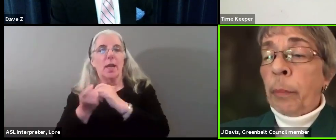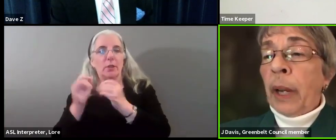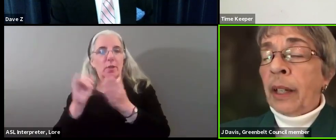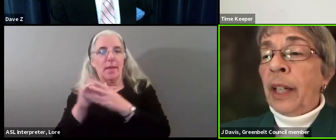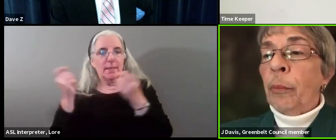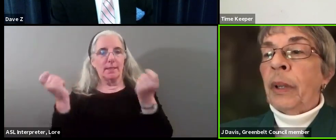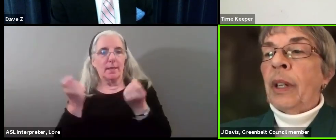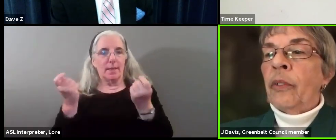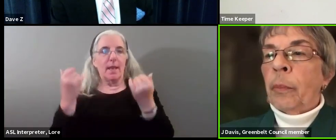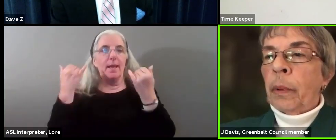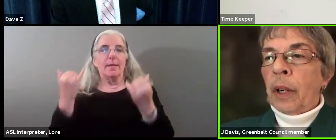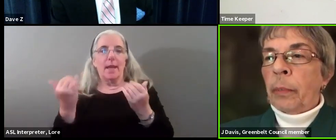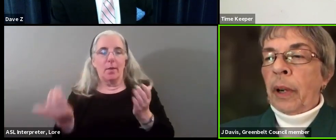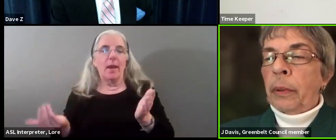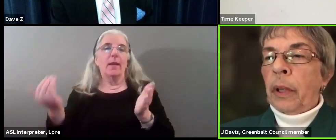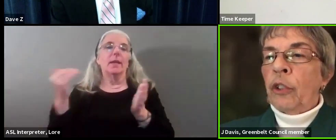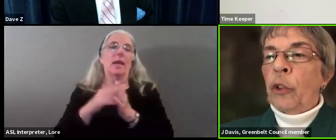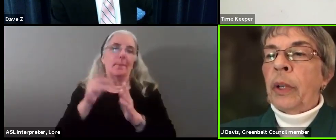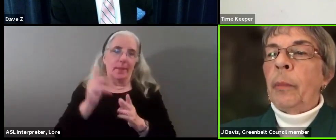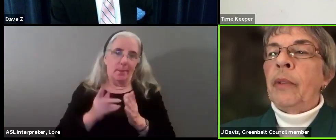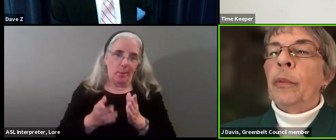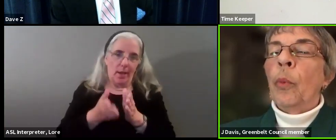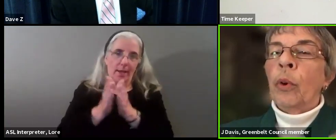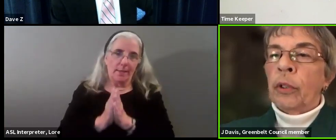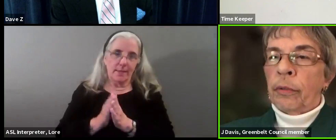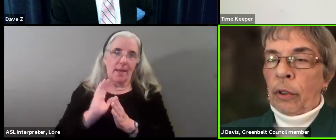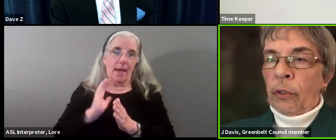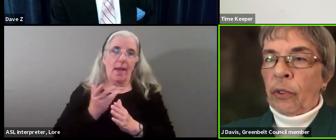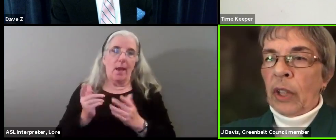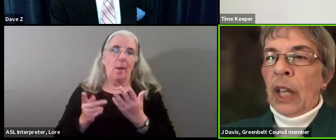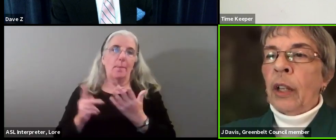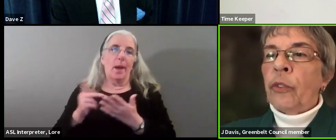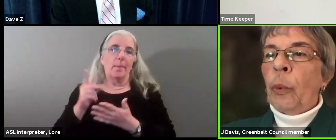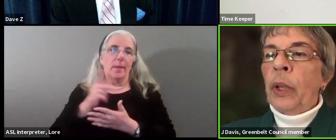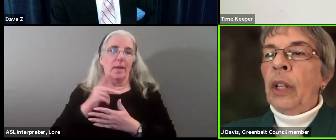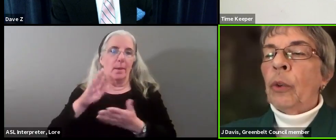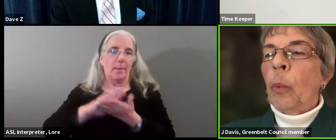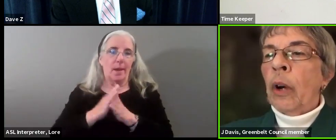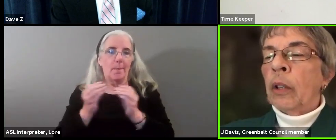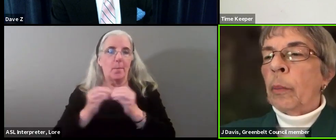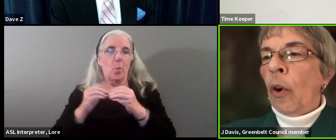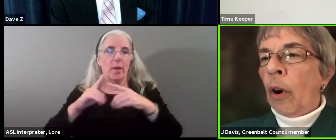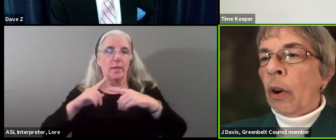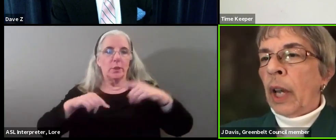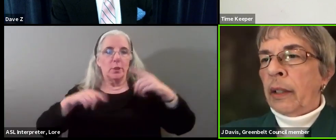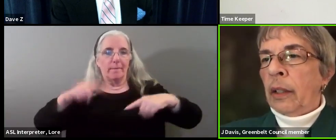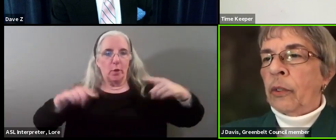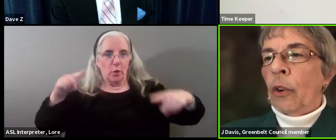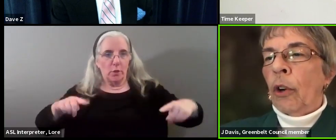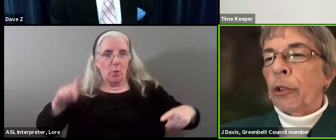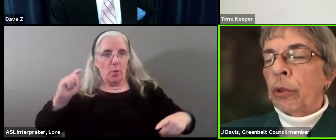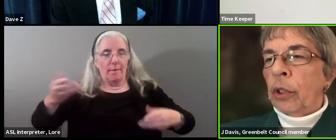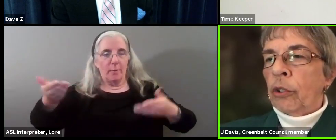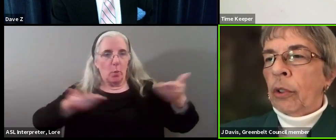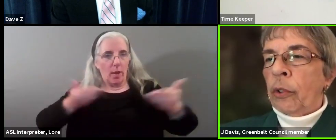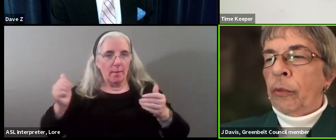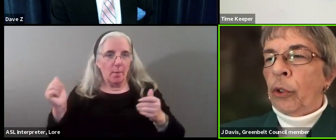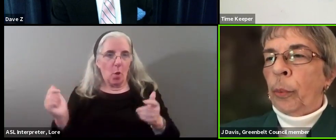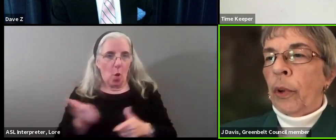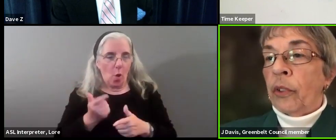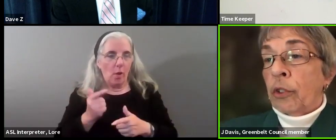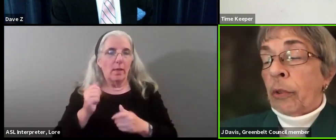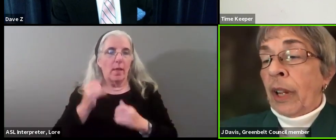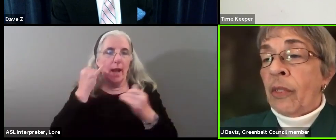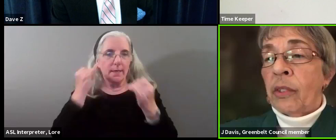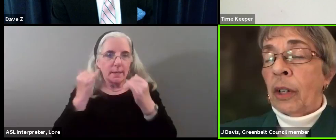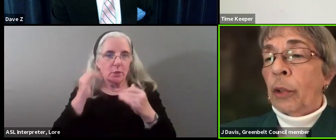now it's come back again because our, our population has become even more diverse. And so we need to welcome all ideas and all traditions and